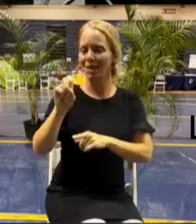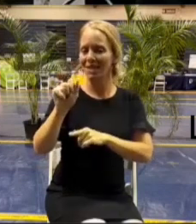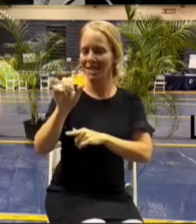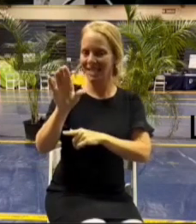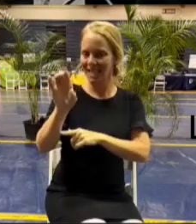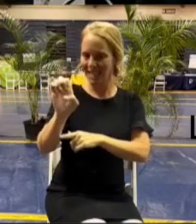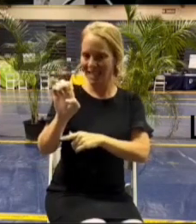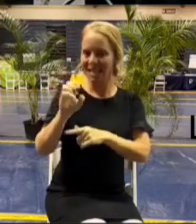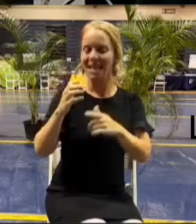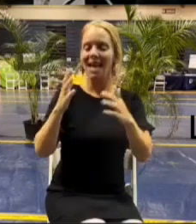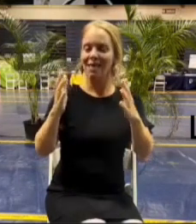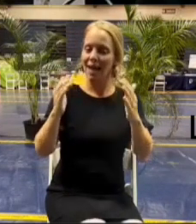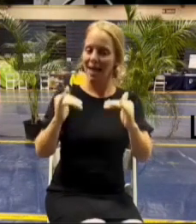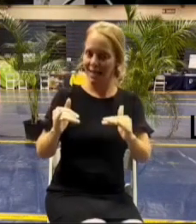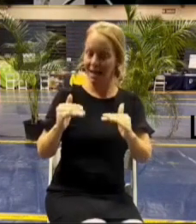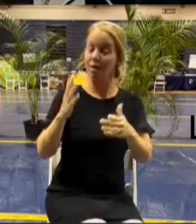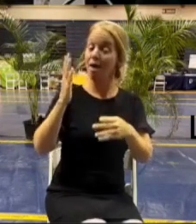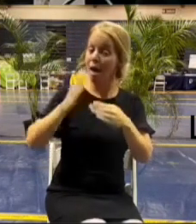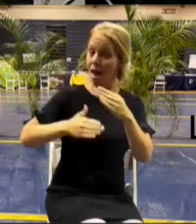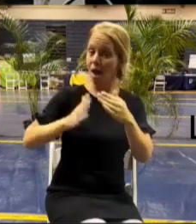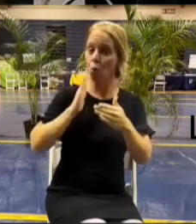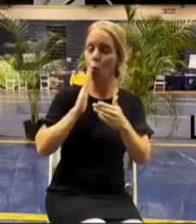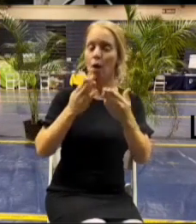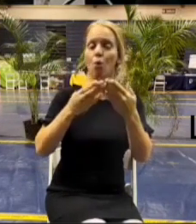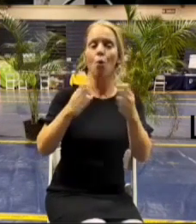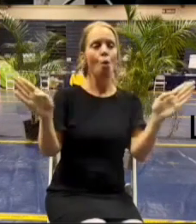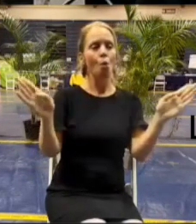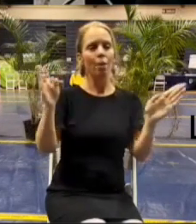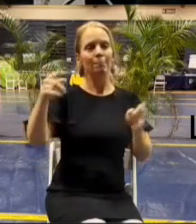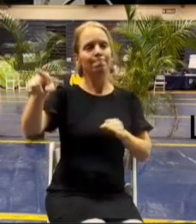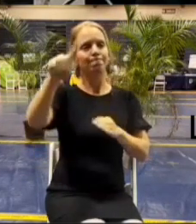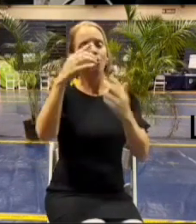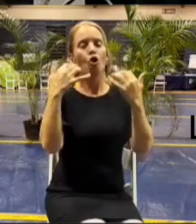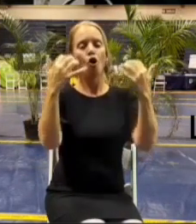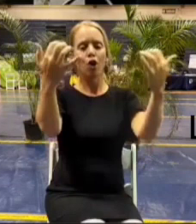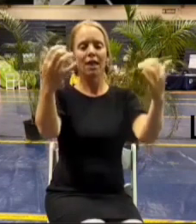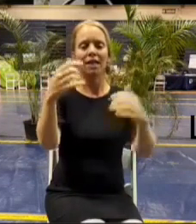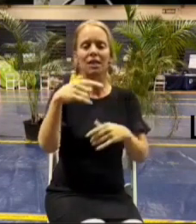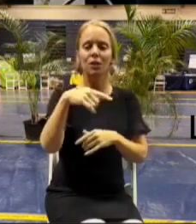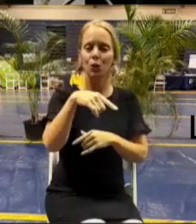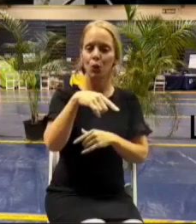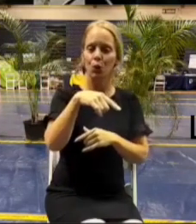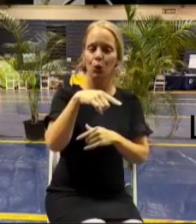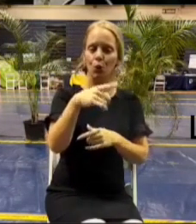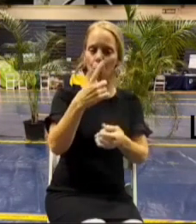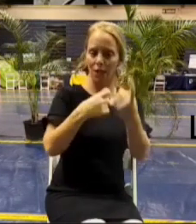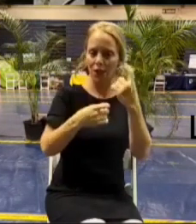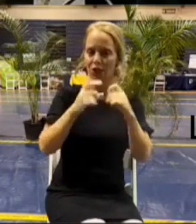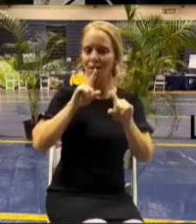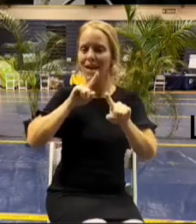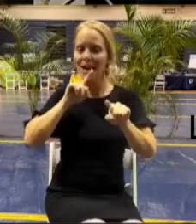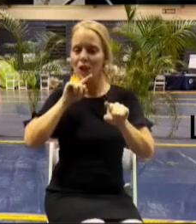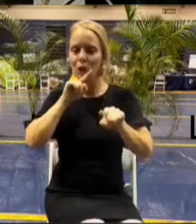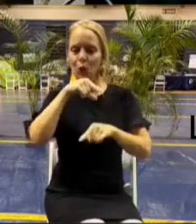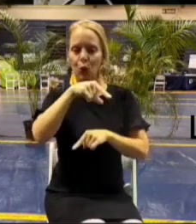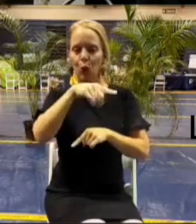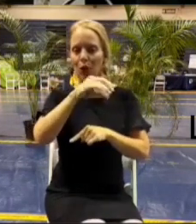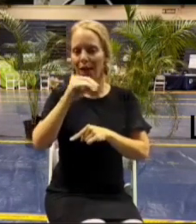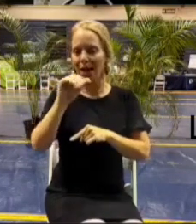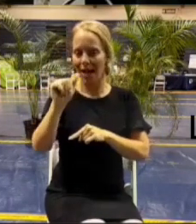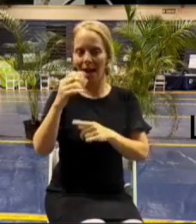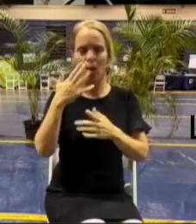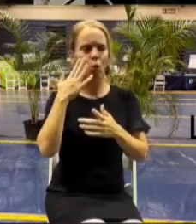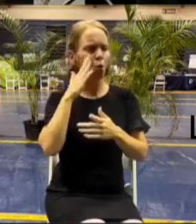which is open up the floor for questions from those of you here we'll go ahead and have our team help with any